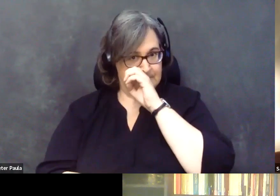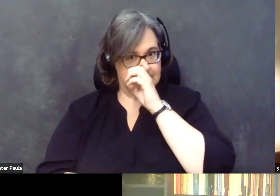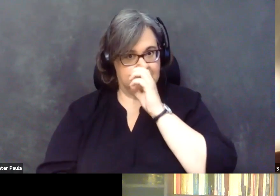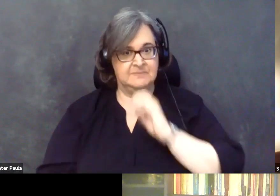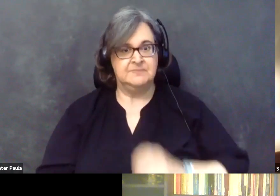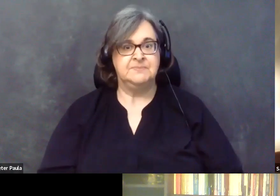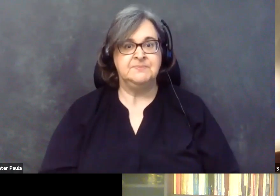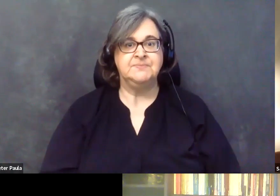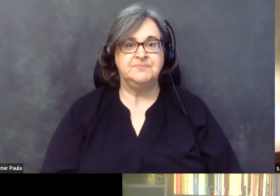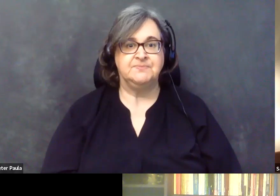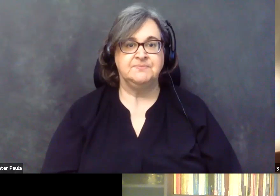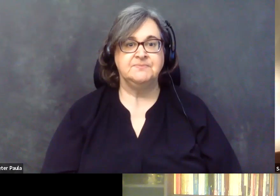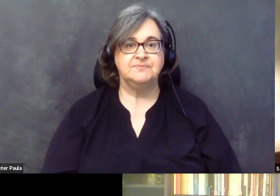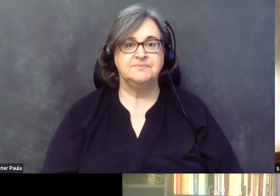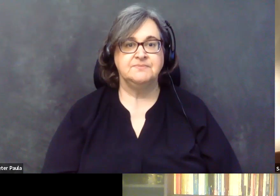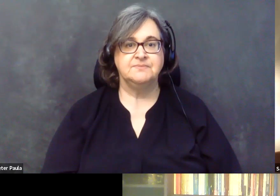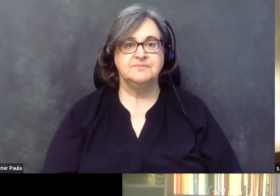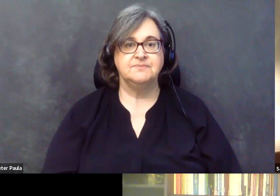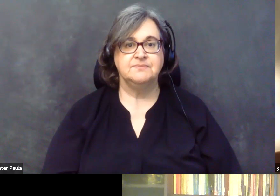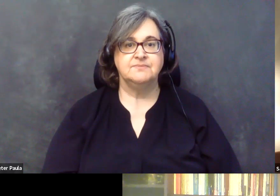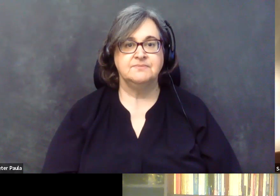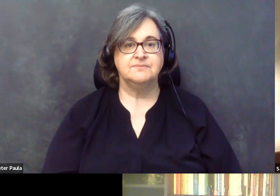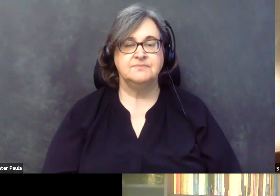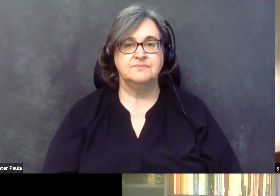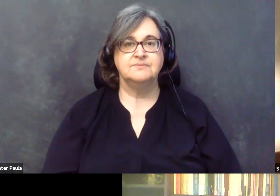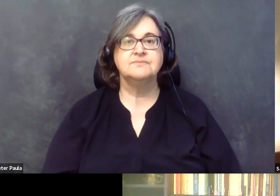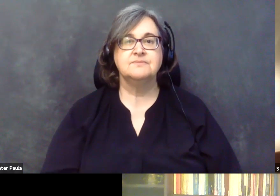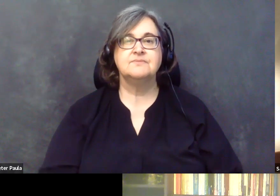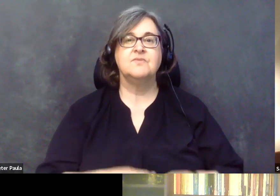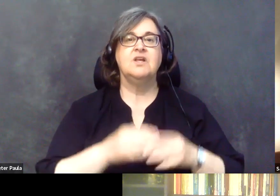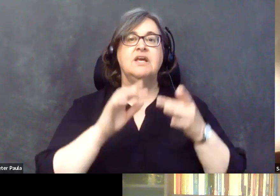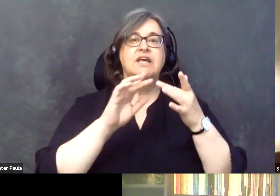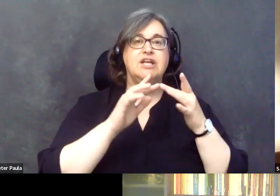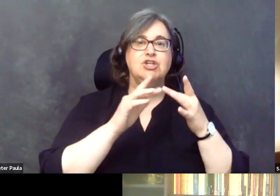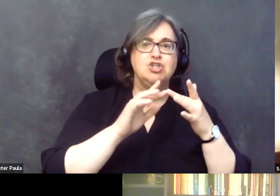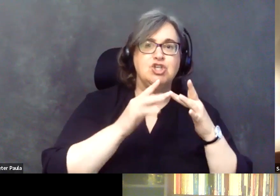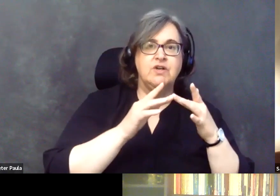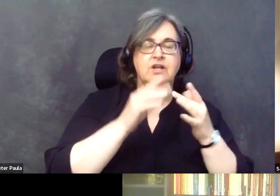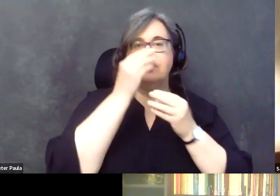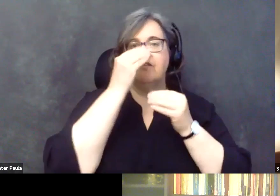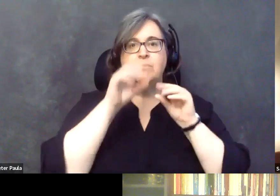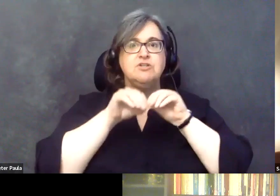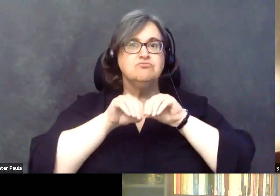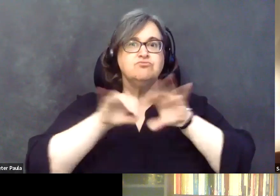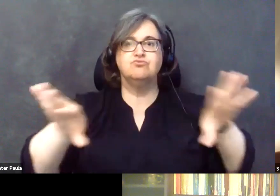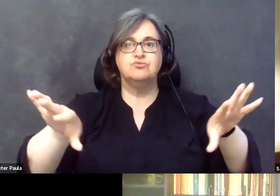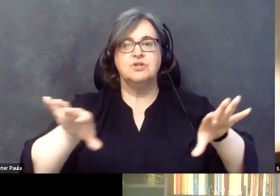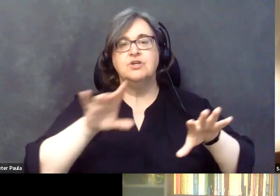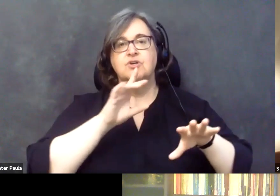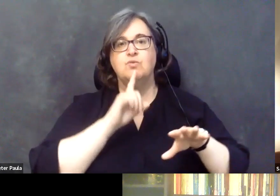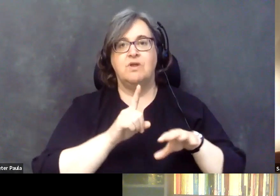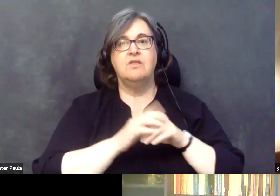So basically, the internet and the information explosion in general have caused a more aware client.